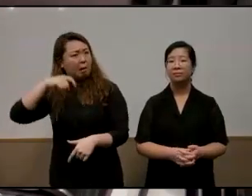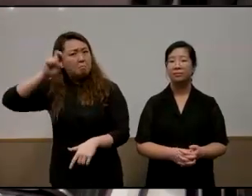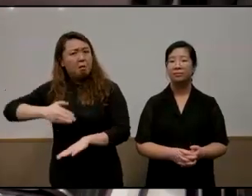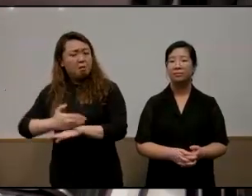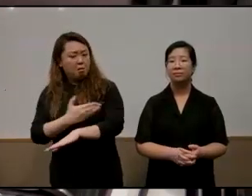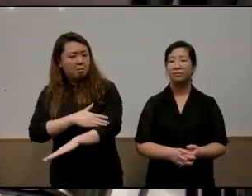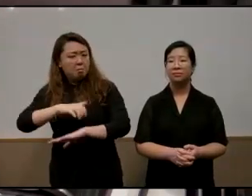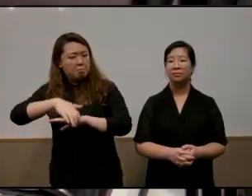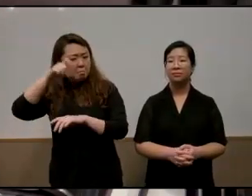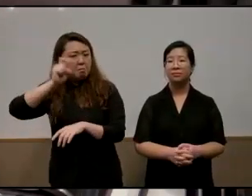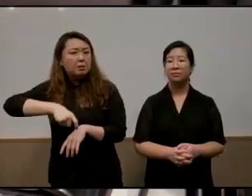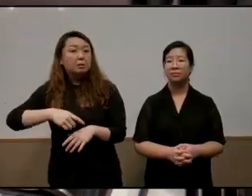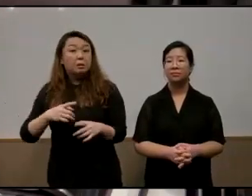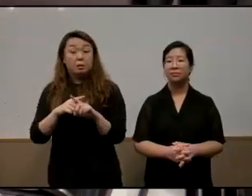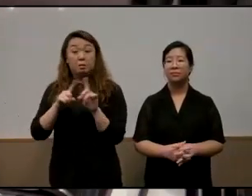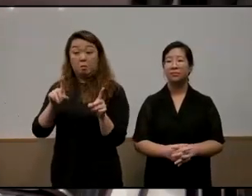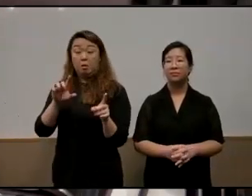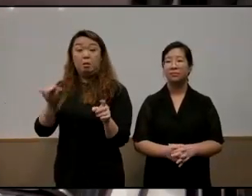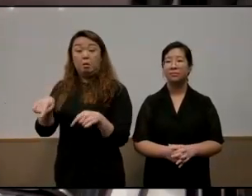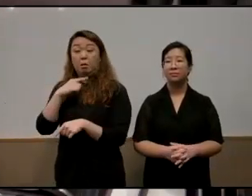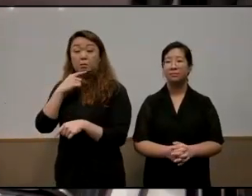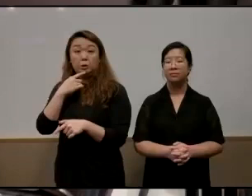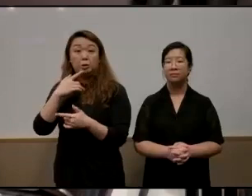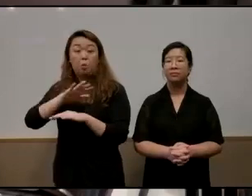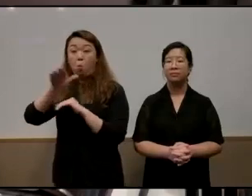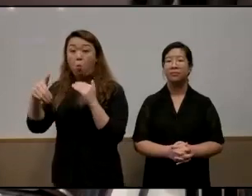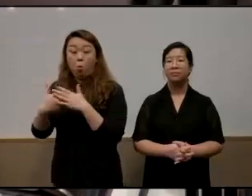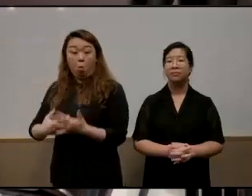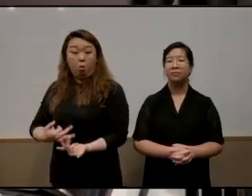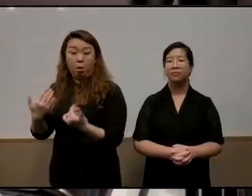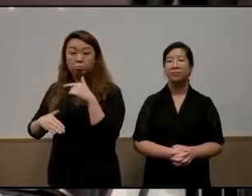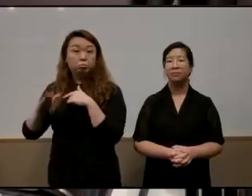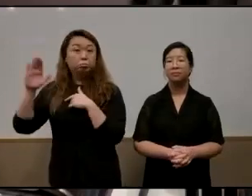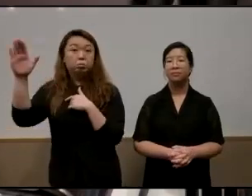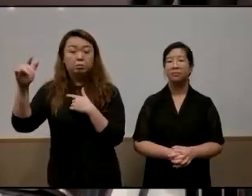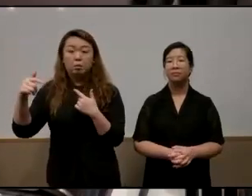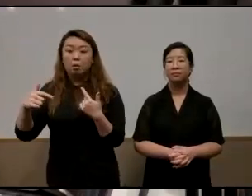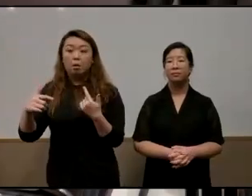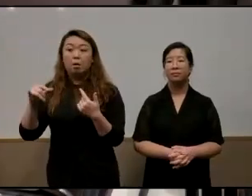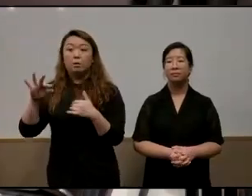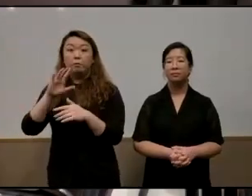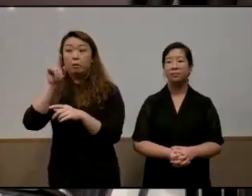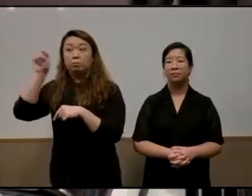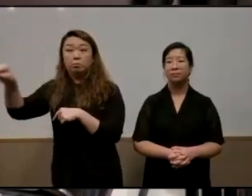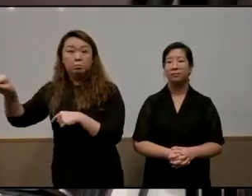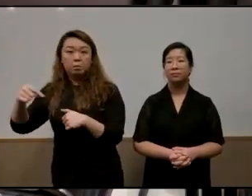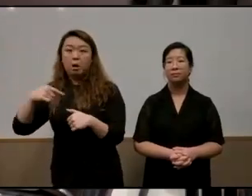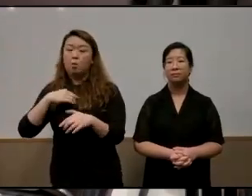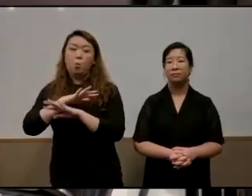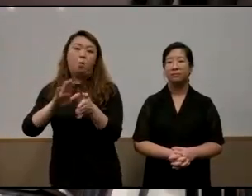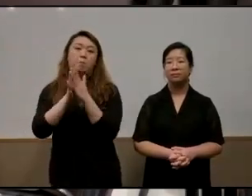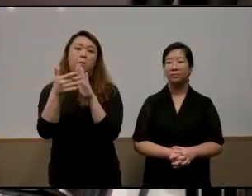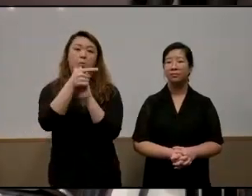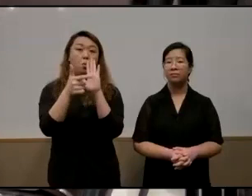improve my english but he says his whole trajectory he wouldn't be a lawyer he wouldn't have become a lawyer